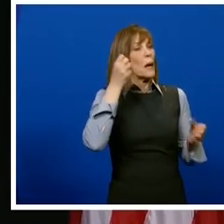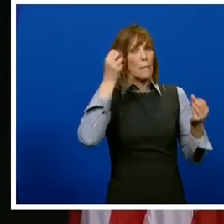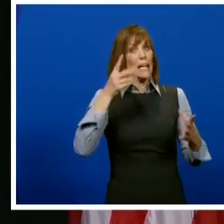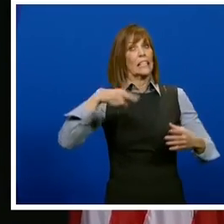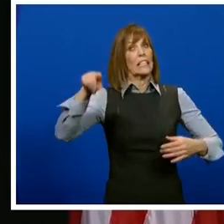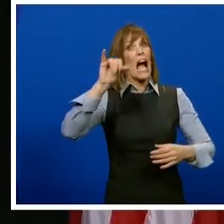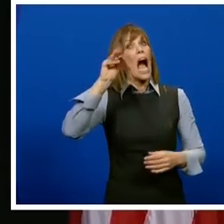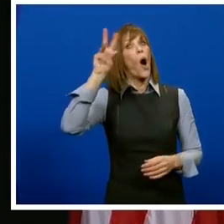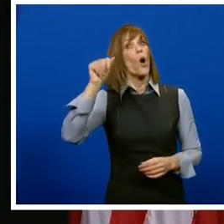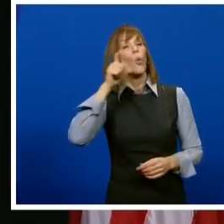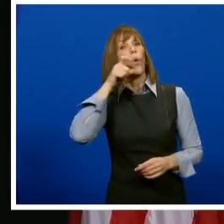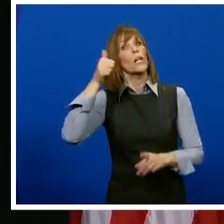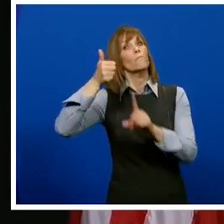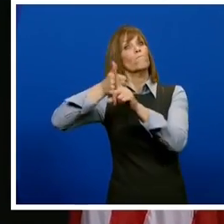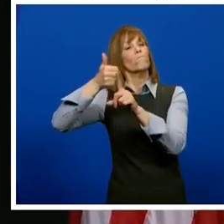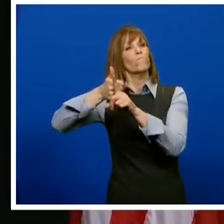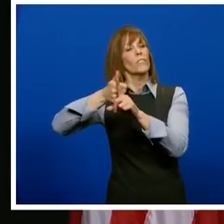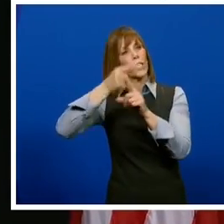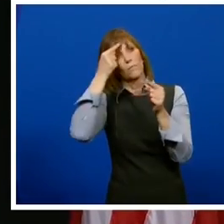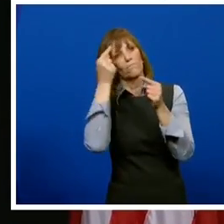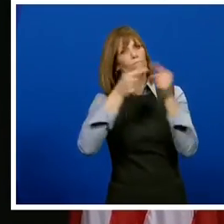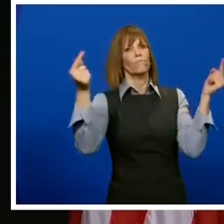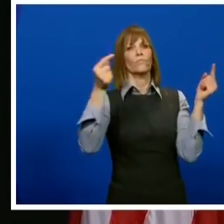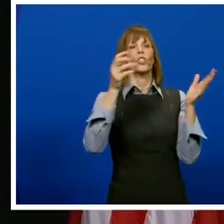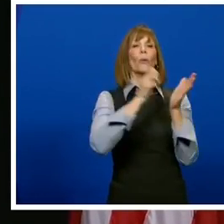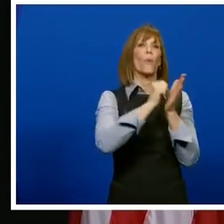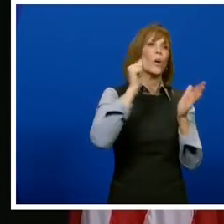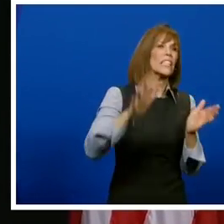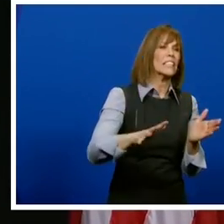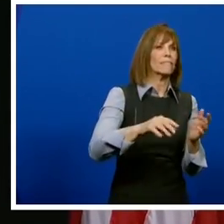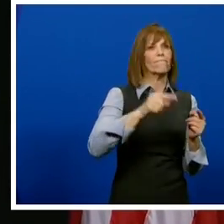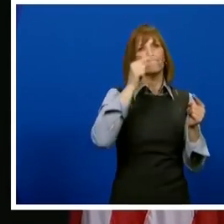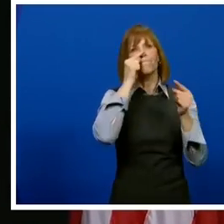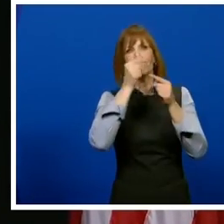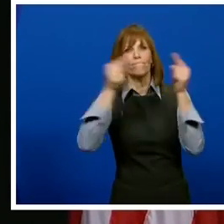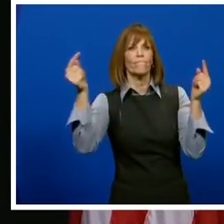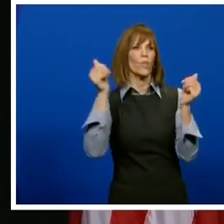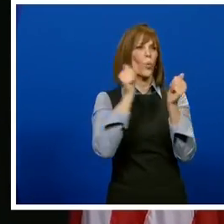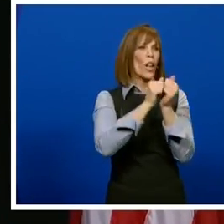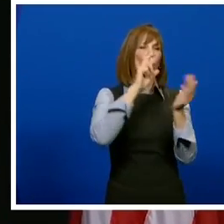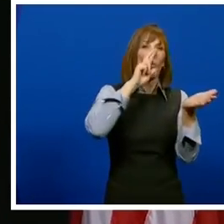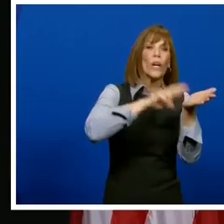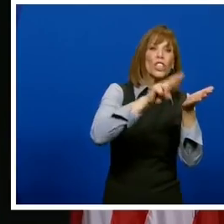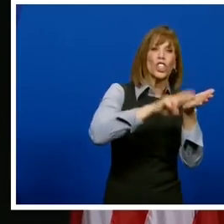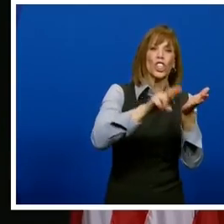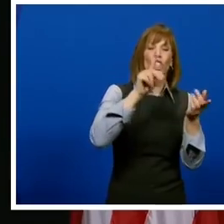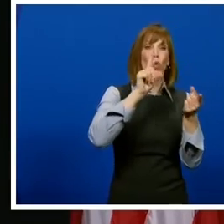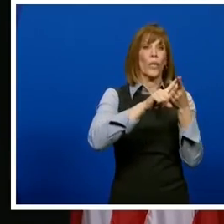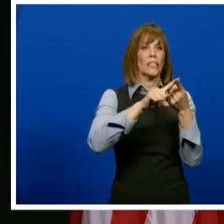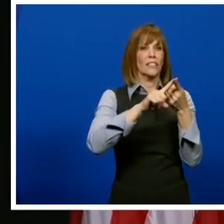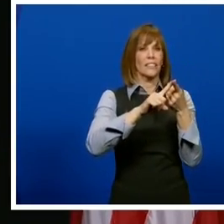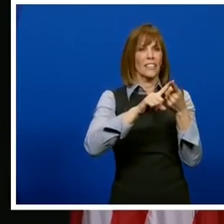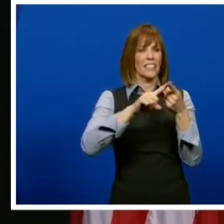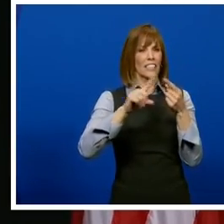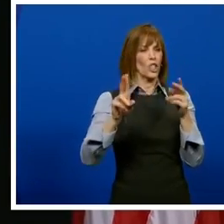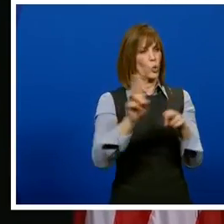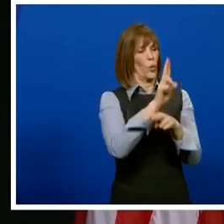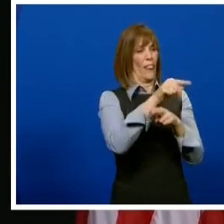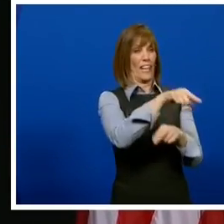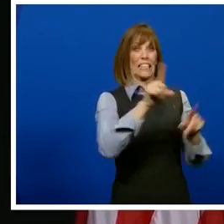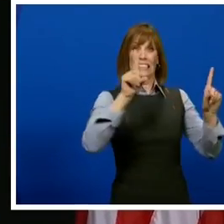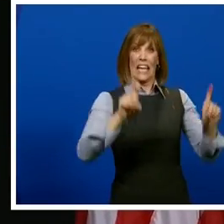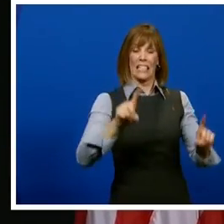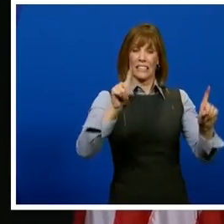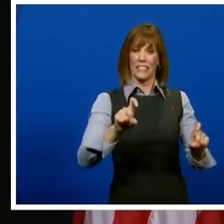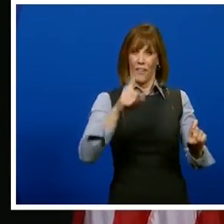concerns about how the research process is done to come up and test a vaccine